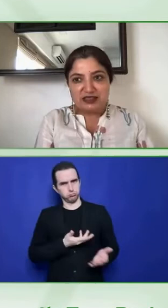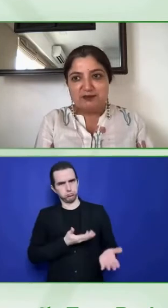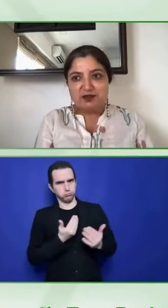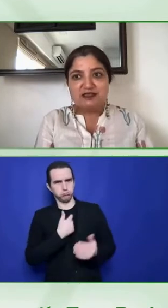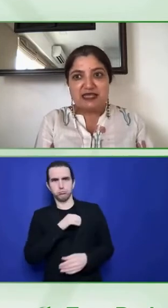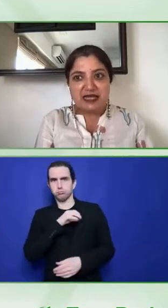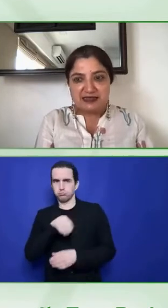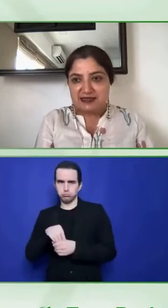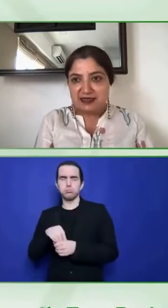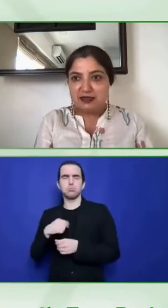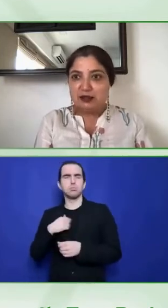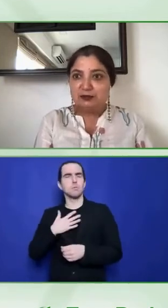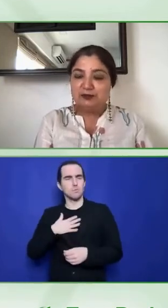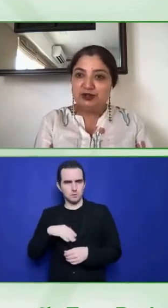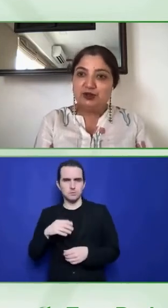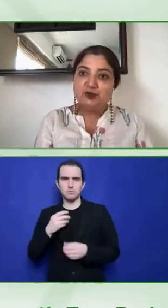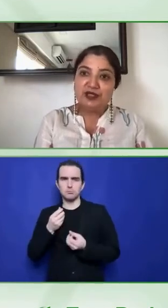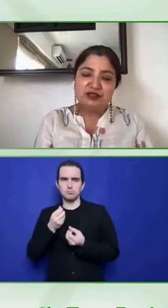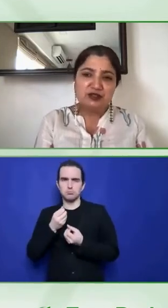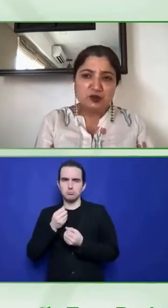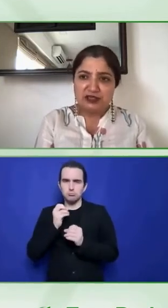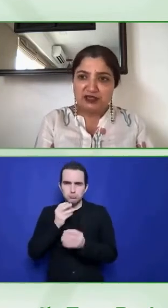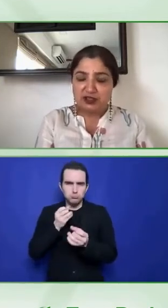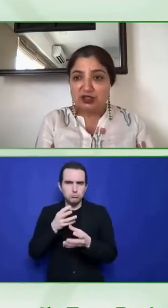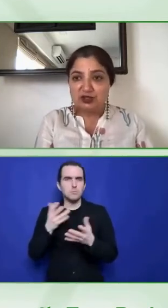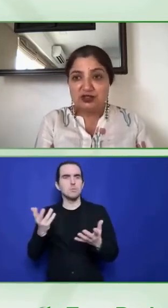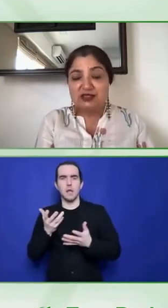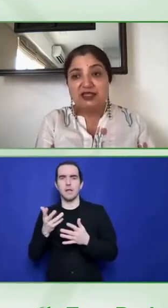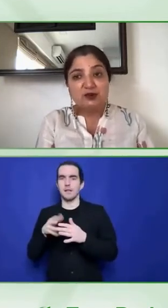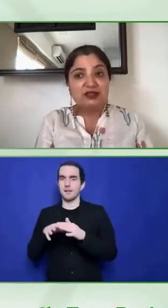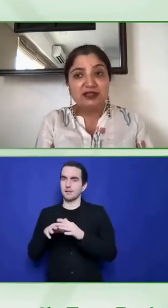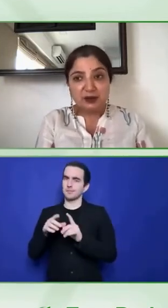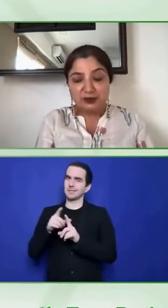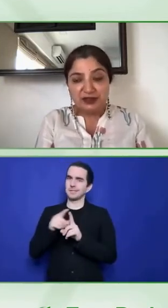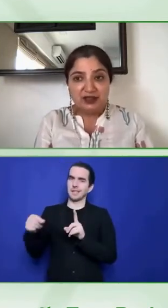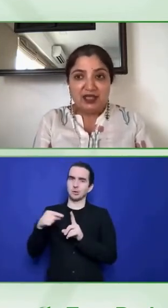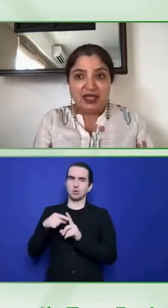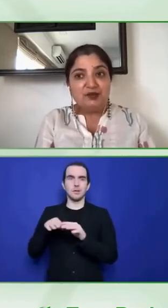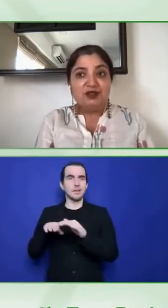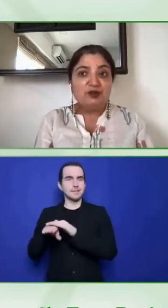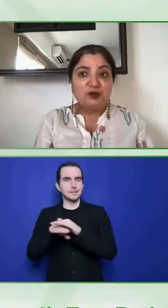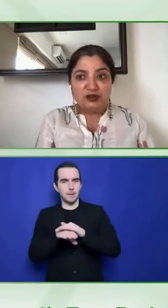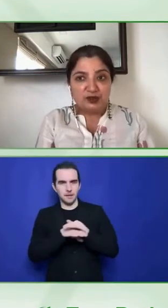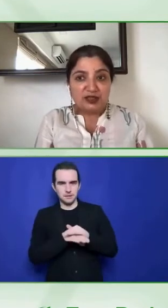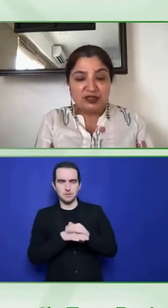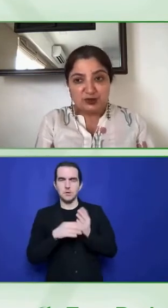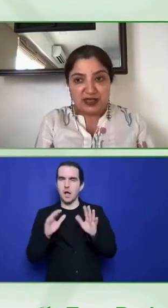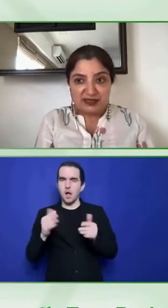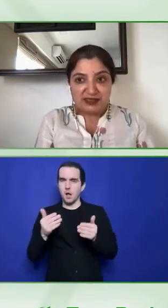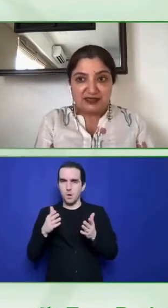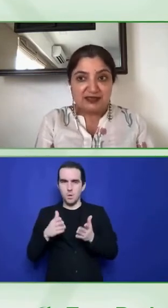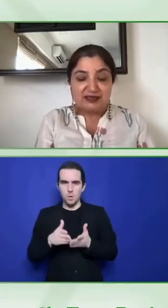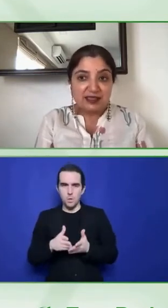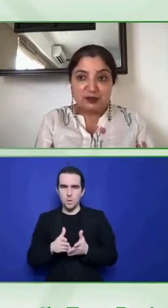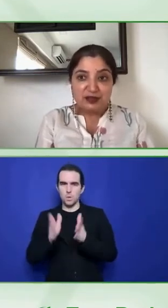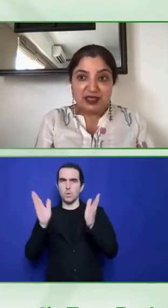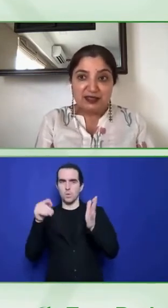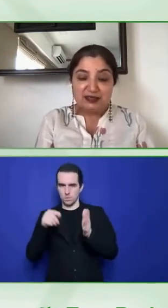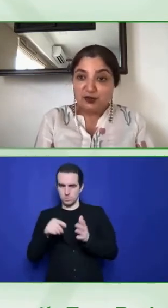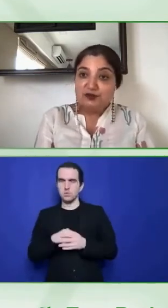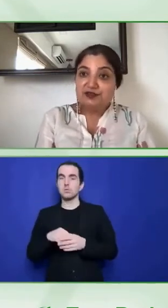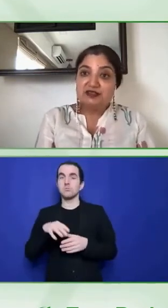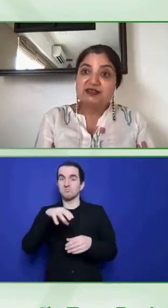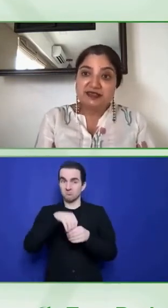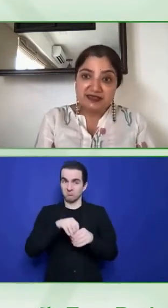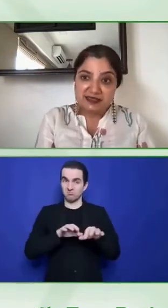are seeing the concept of SaaS, you know, where so many technologies are now in the cloud, and we are all trying to access this cloud,